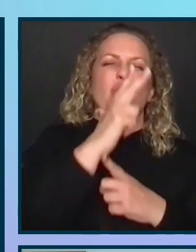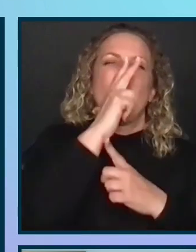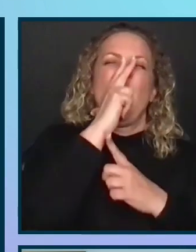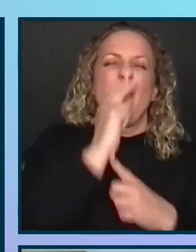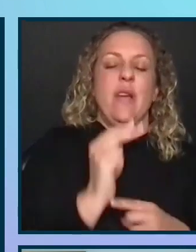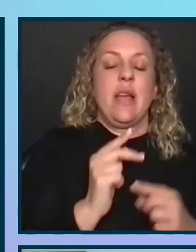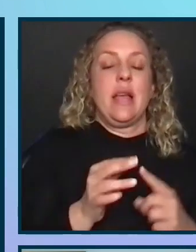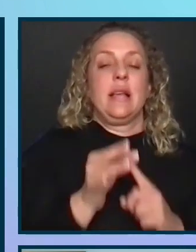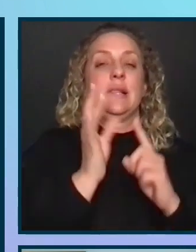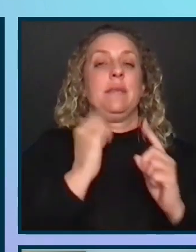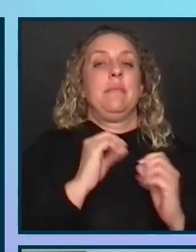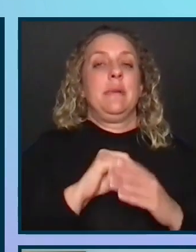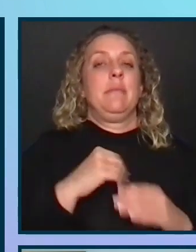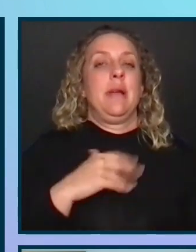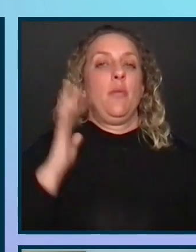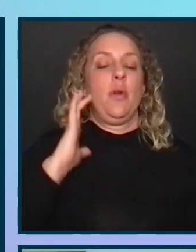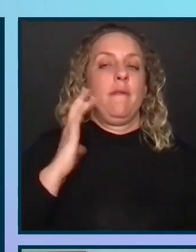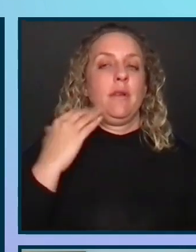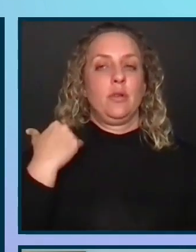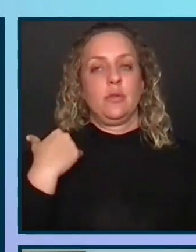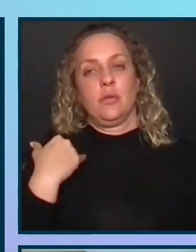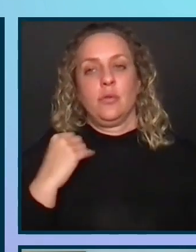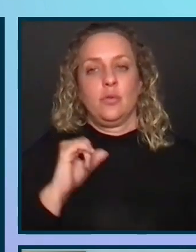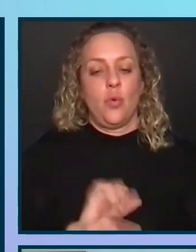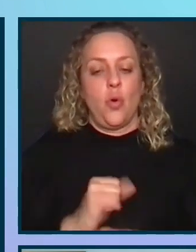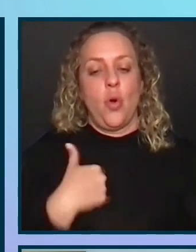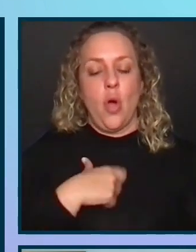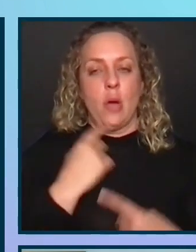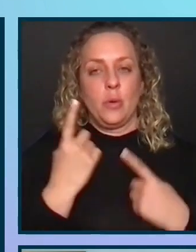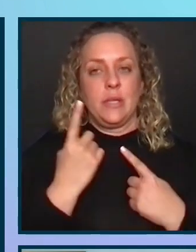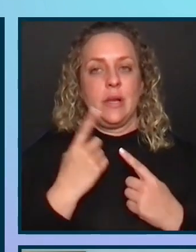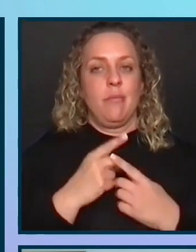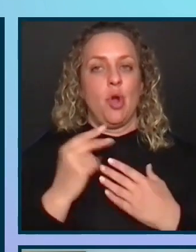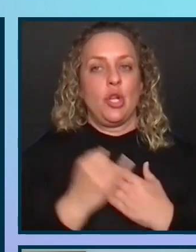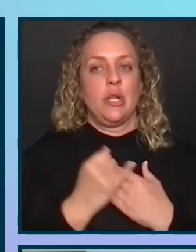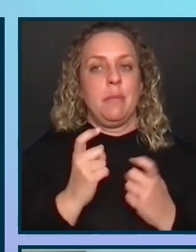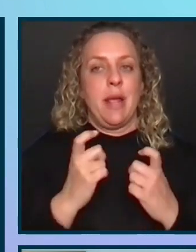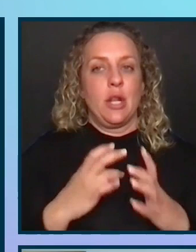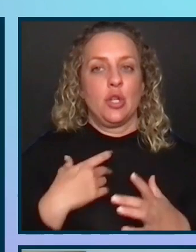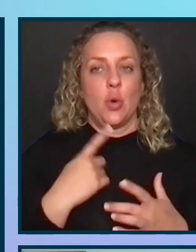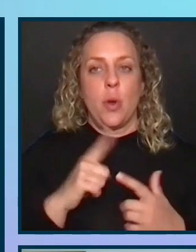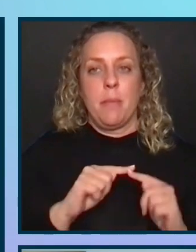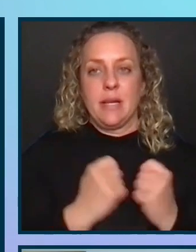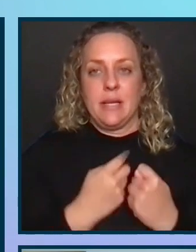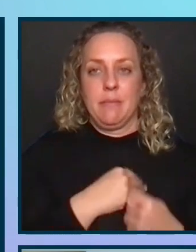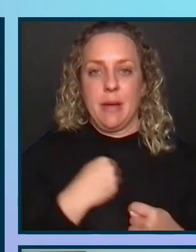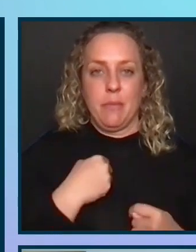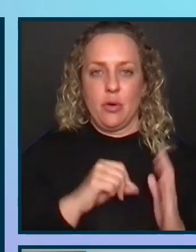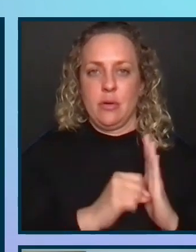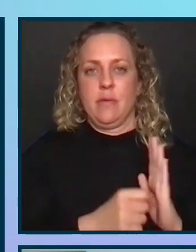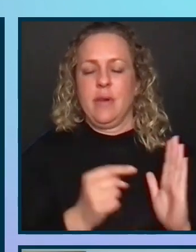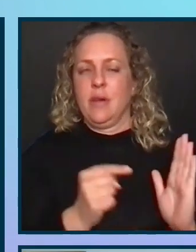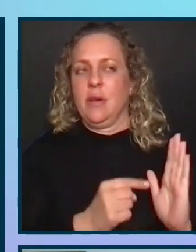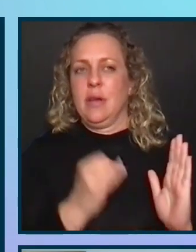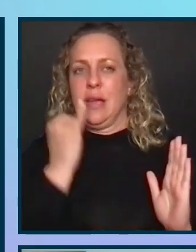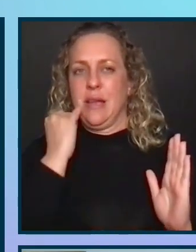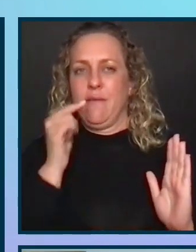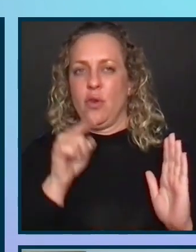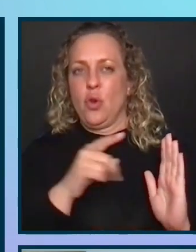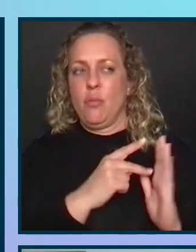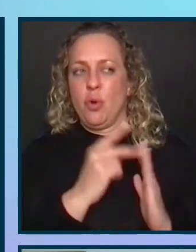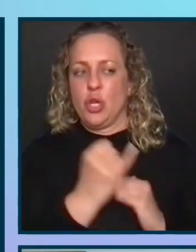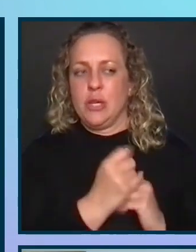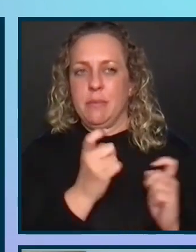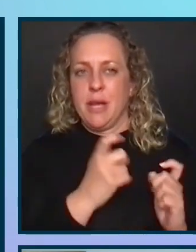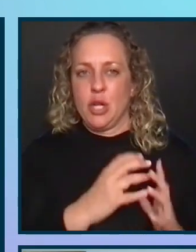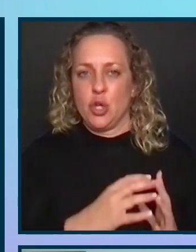except in my previous role, I was considered a project manager. And one of my team members pointed out that, wait, if you're a project